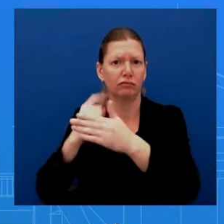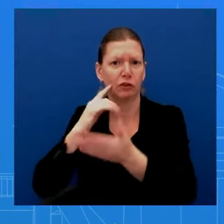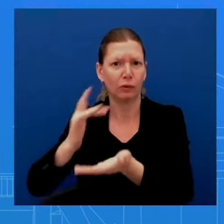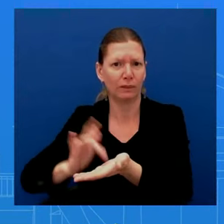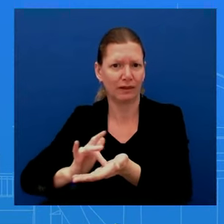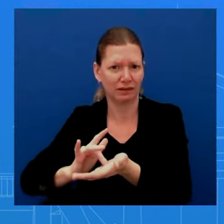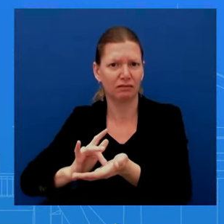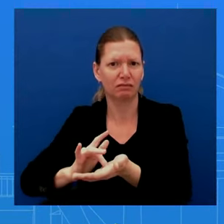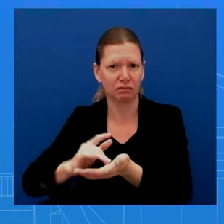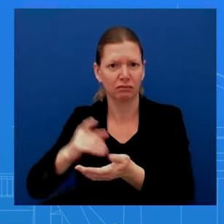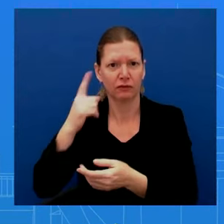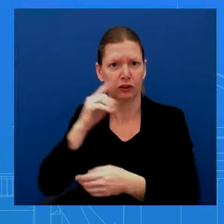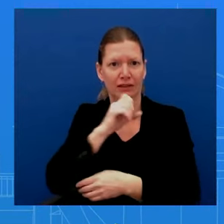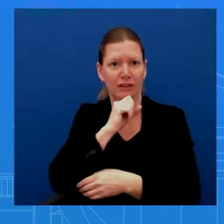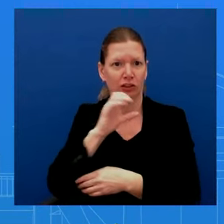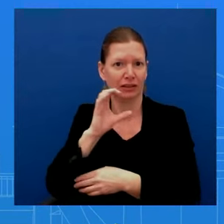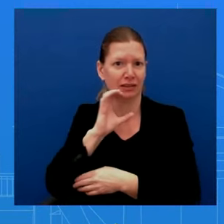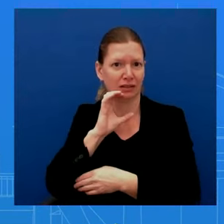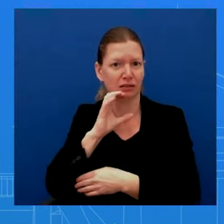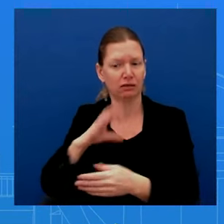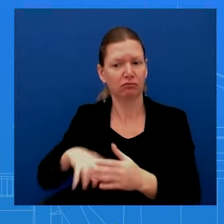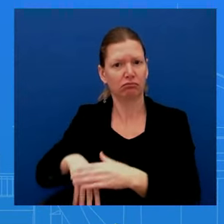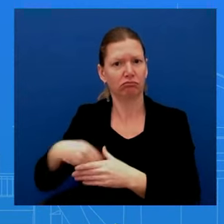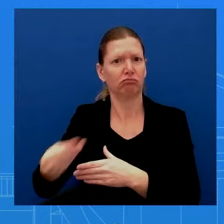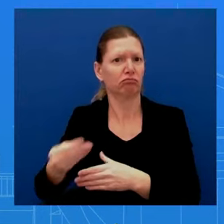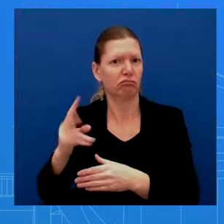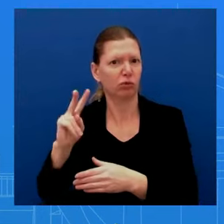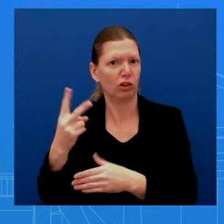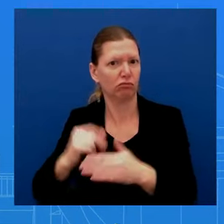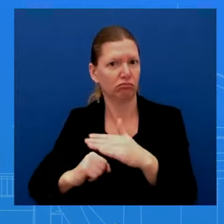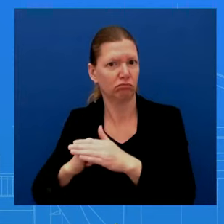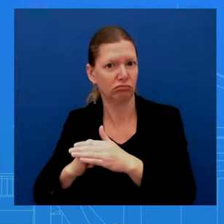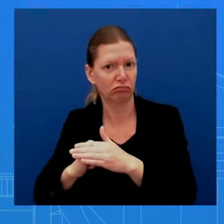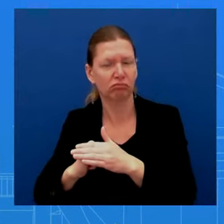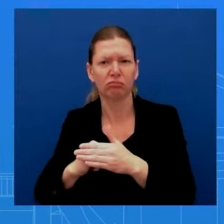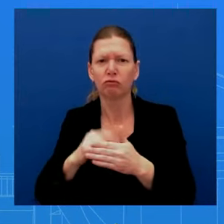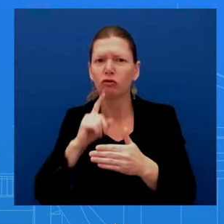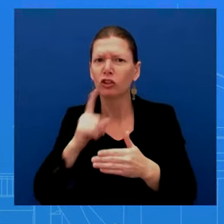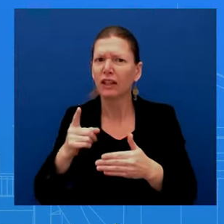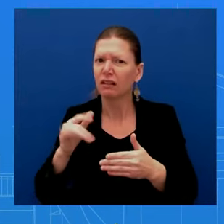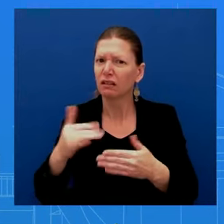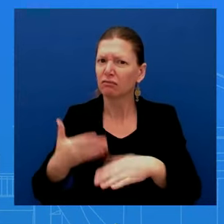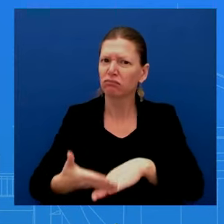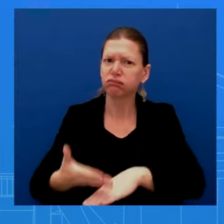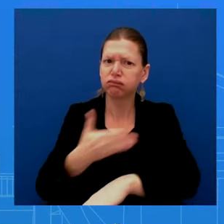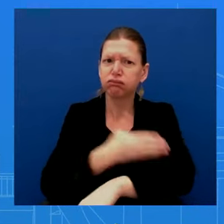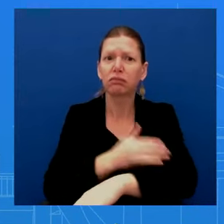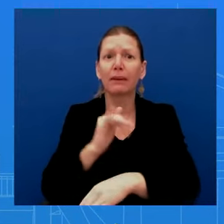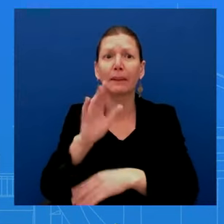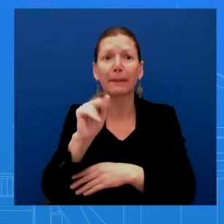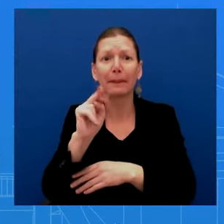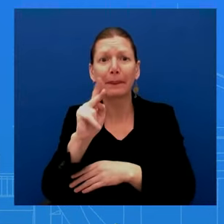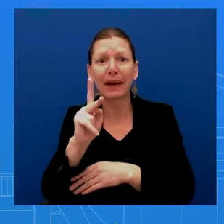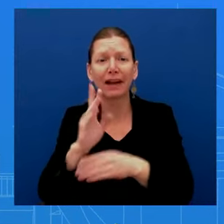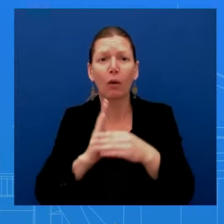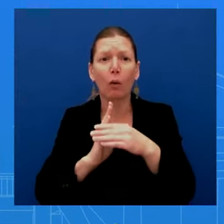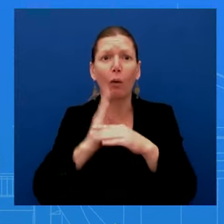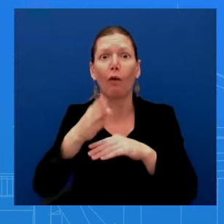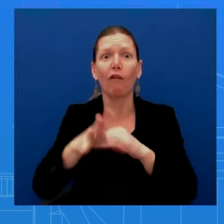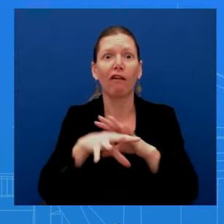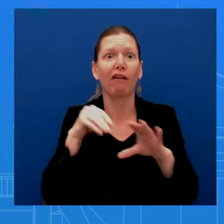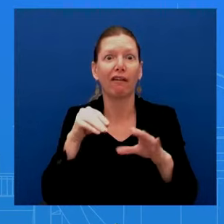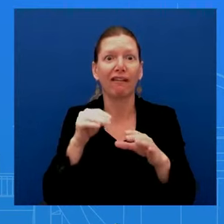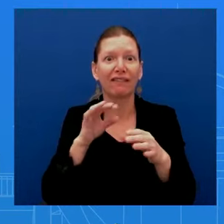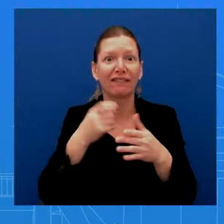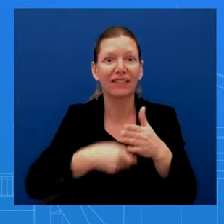fees, bounce check fees, baggage fees, family seating. So, we are going to continue fighting. And, of course,